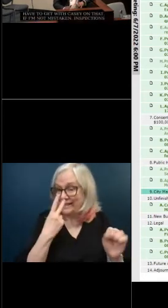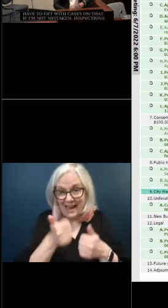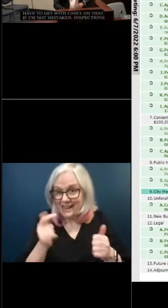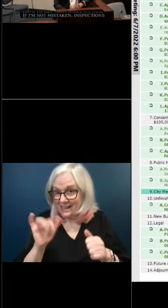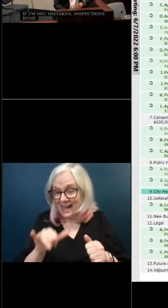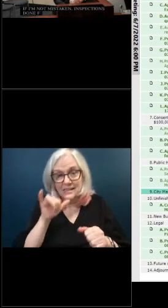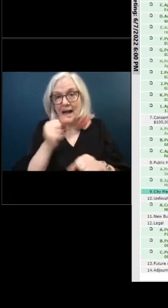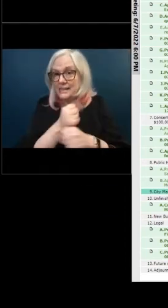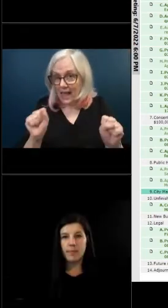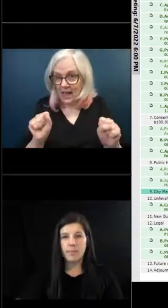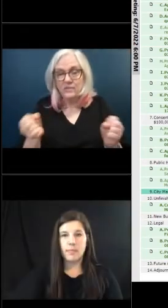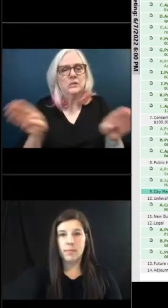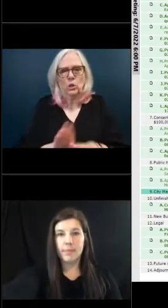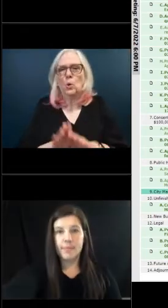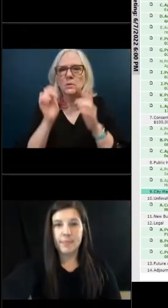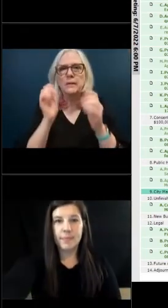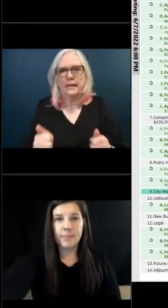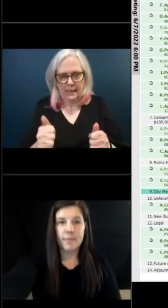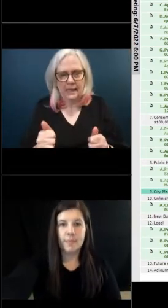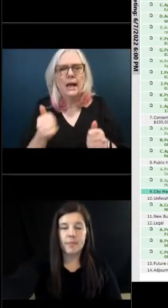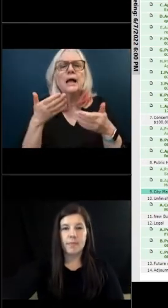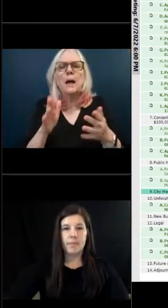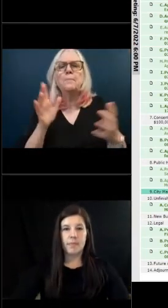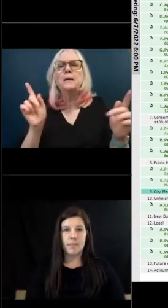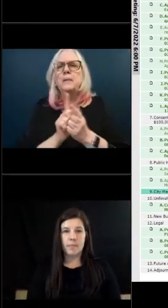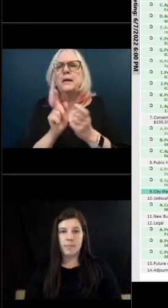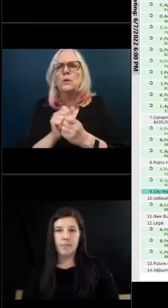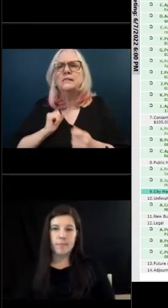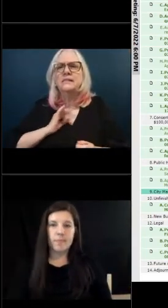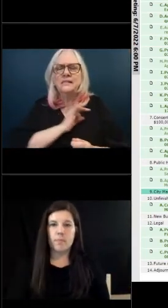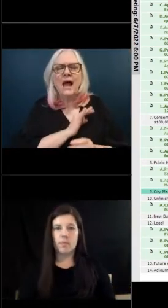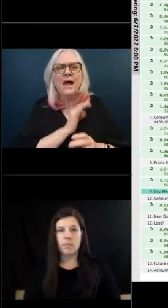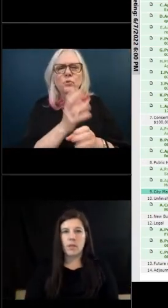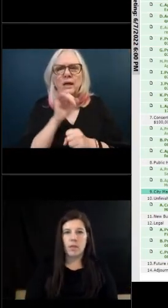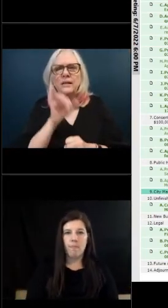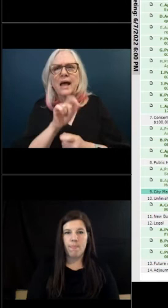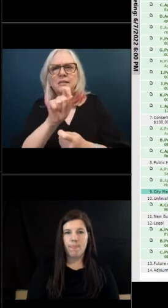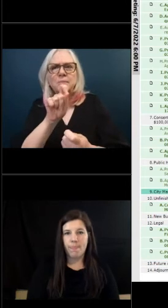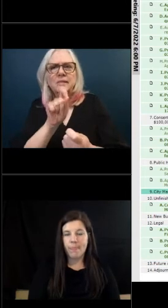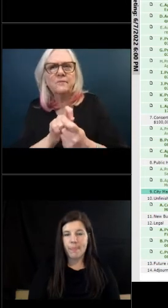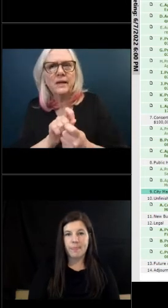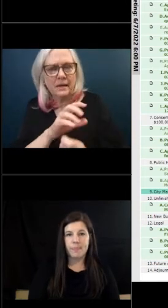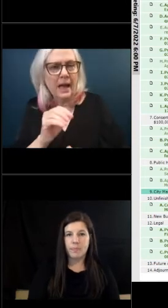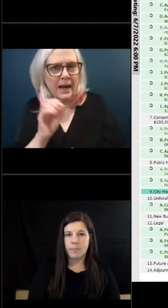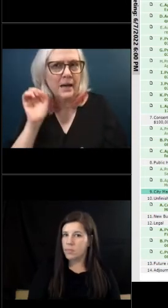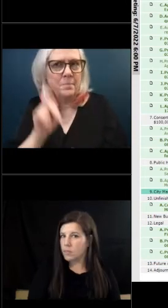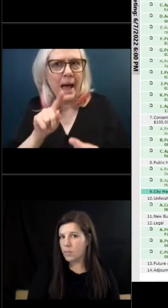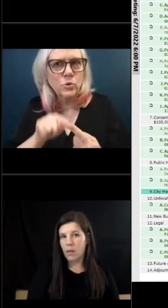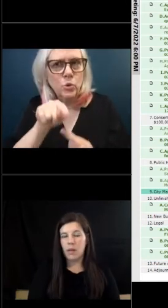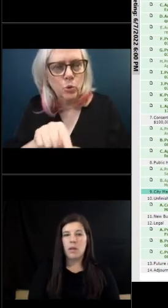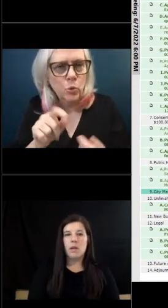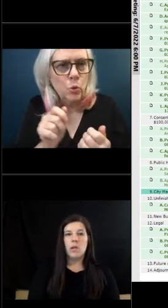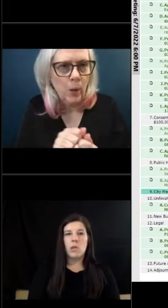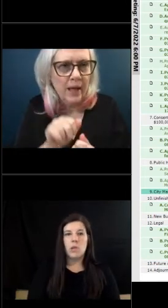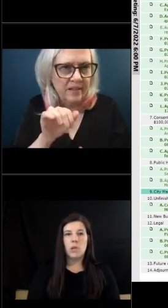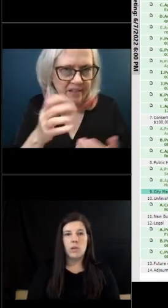shut down immediately um let me get with staff to find out exactly that particular and i'll get back to you with the specifics on where we're at with